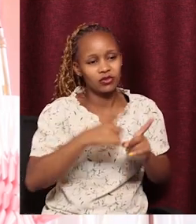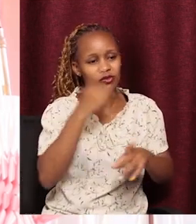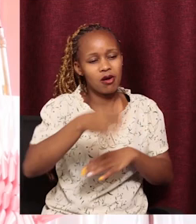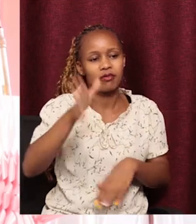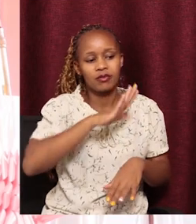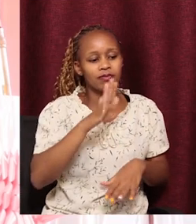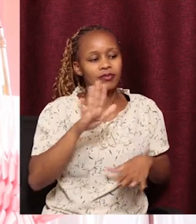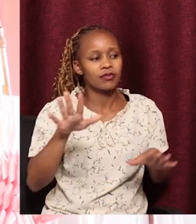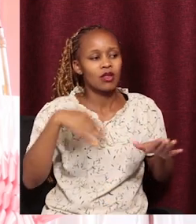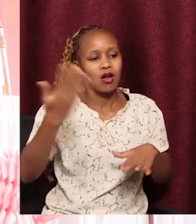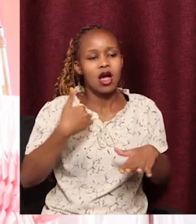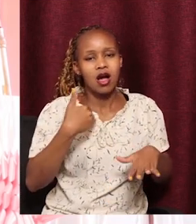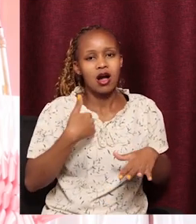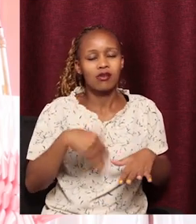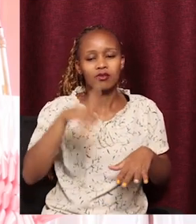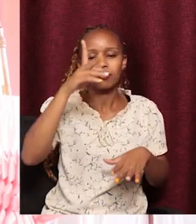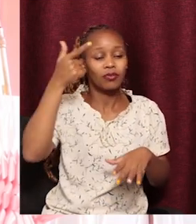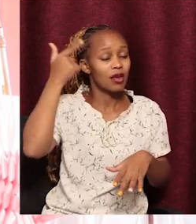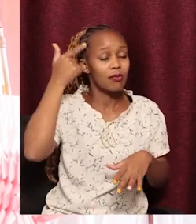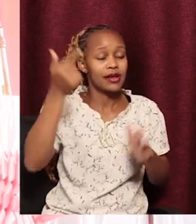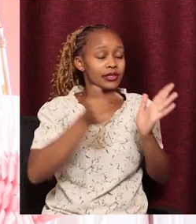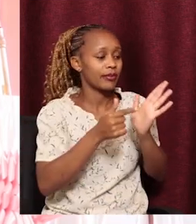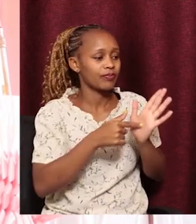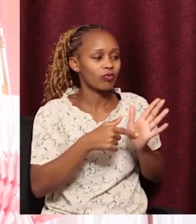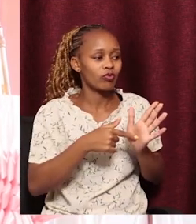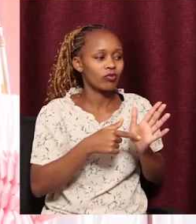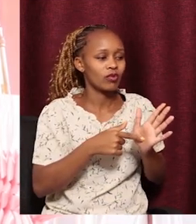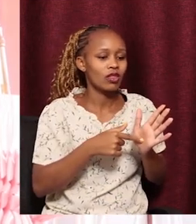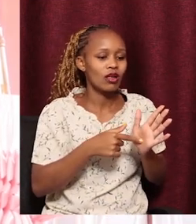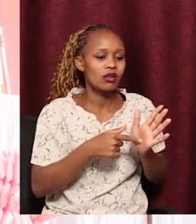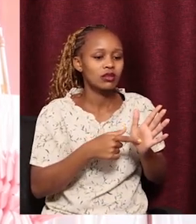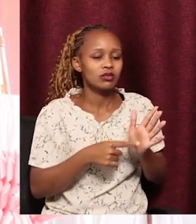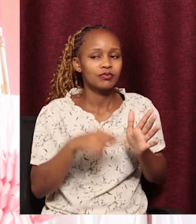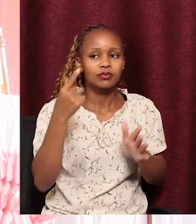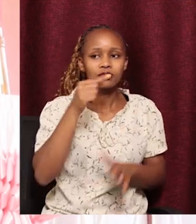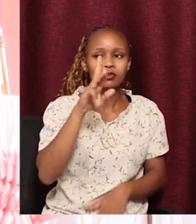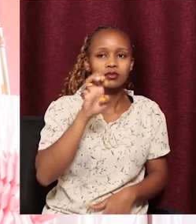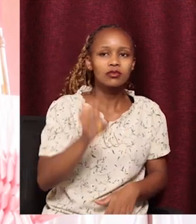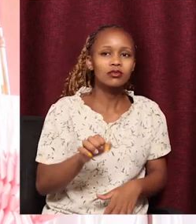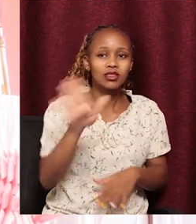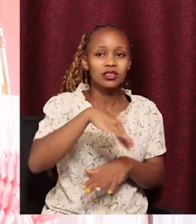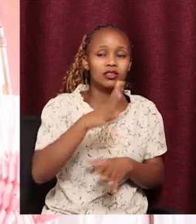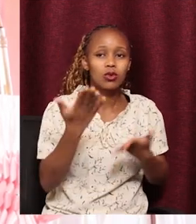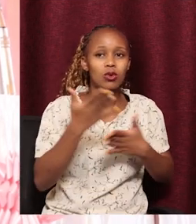God, there will always be black spots, gray areas, where God comes and feels.